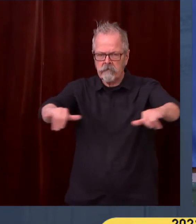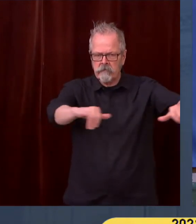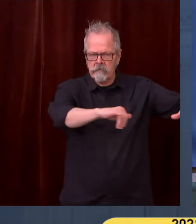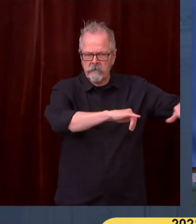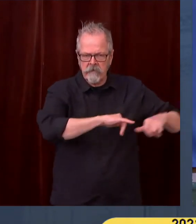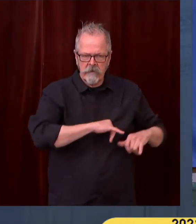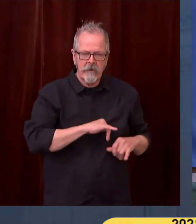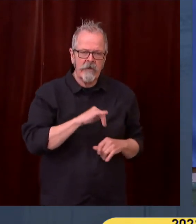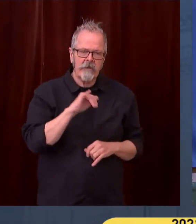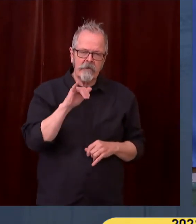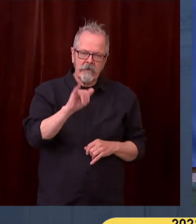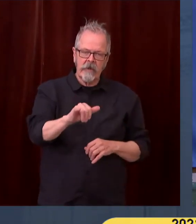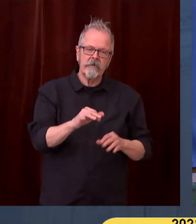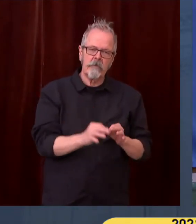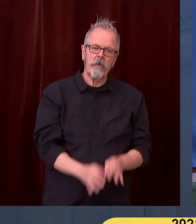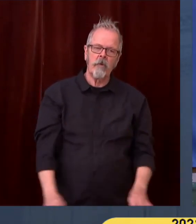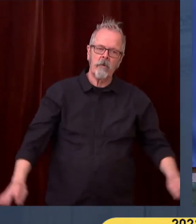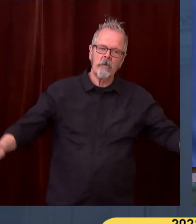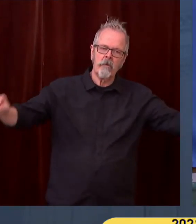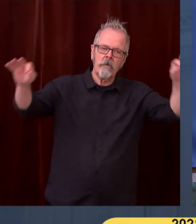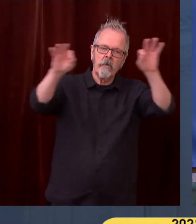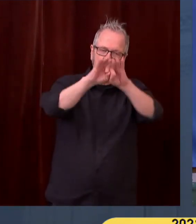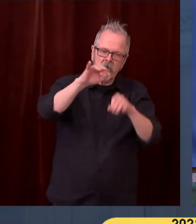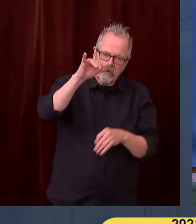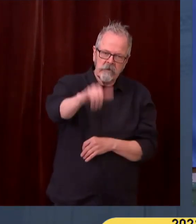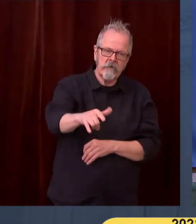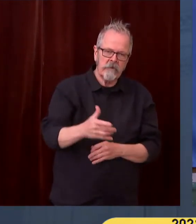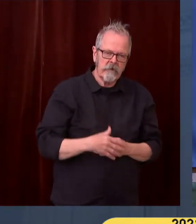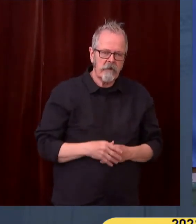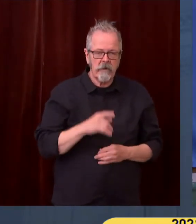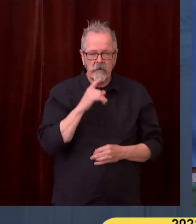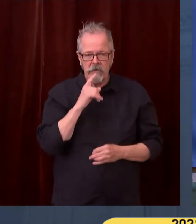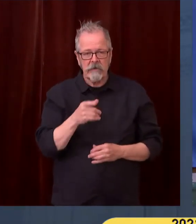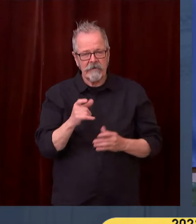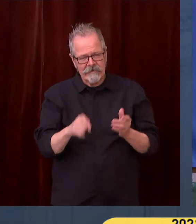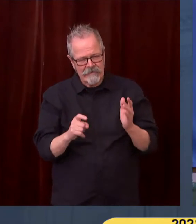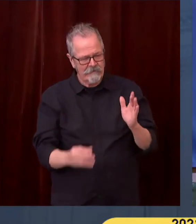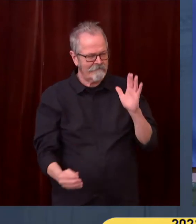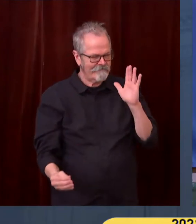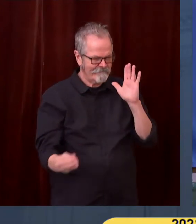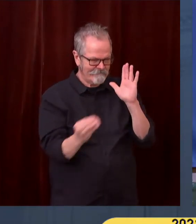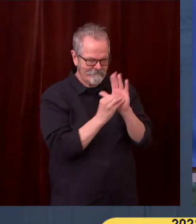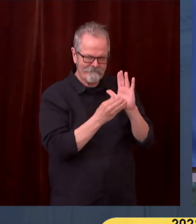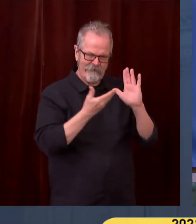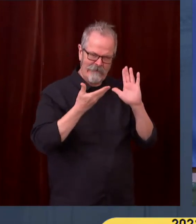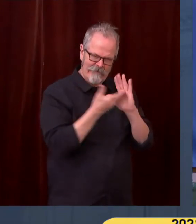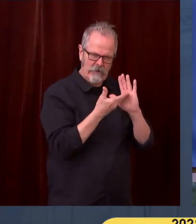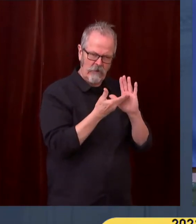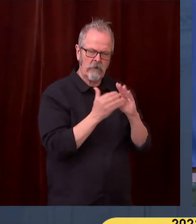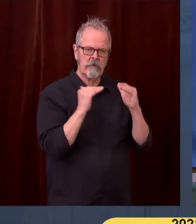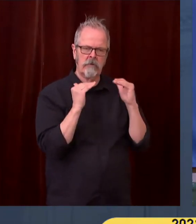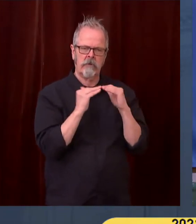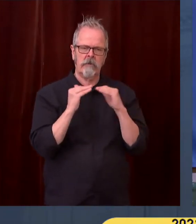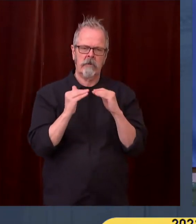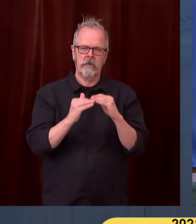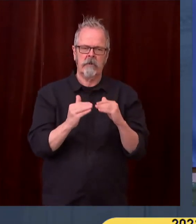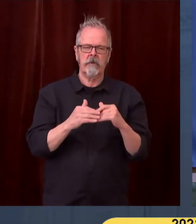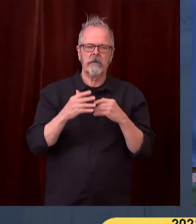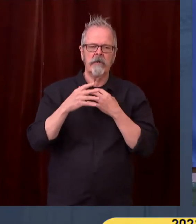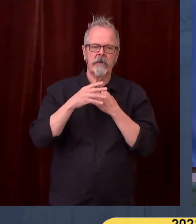to have a regulatory system which would prevent the concentration of pollution in these